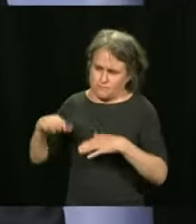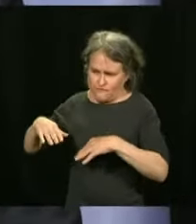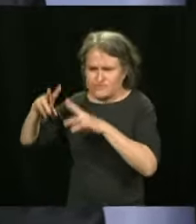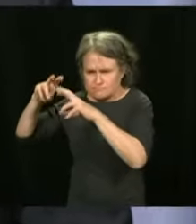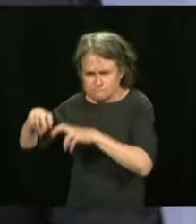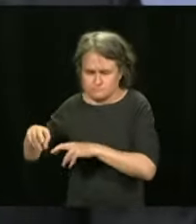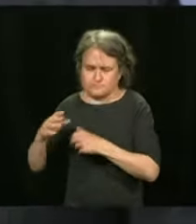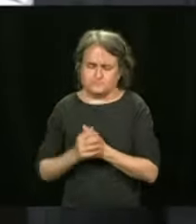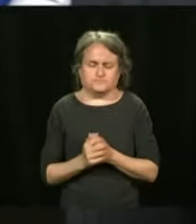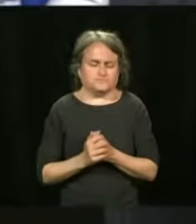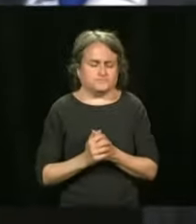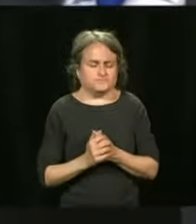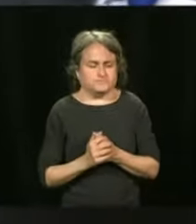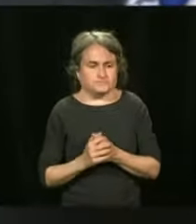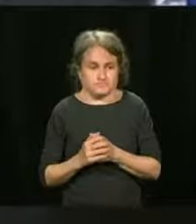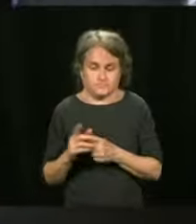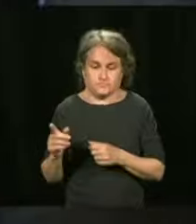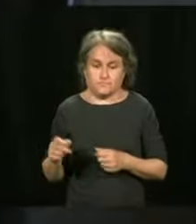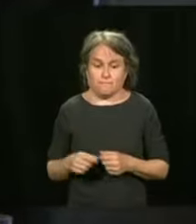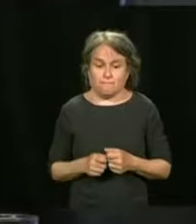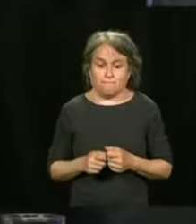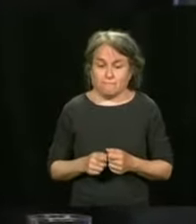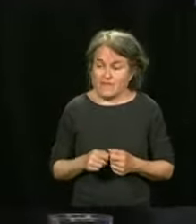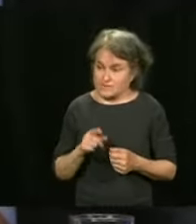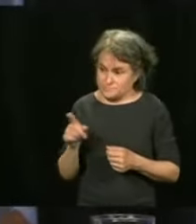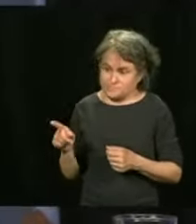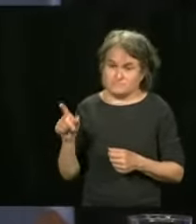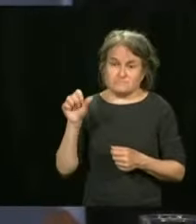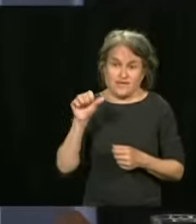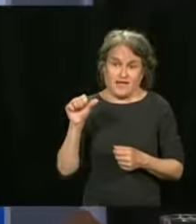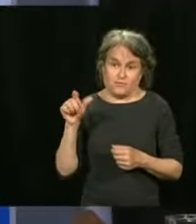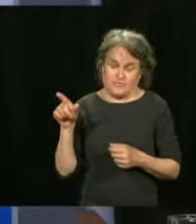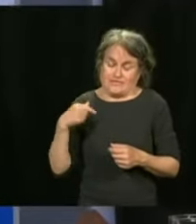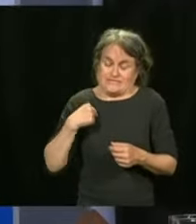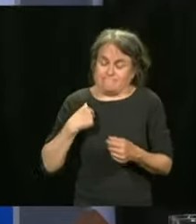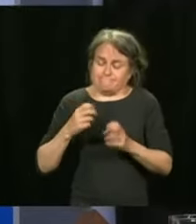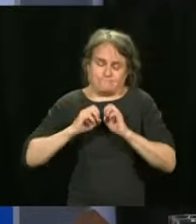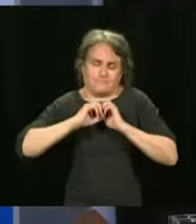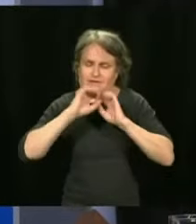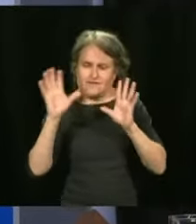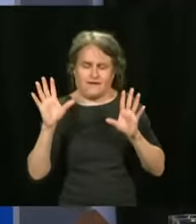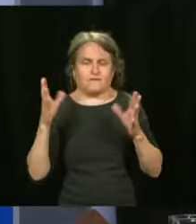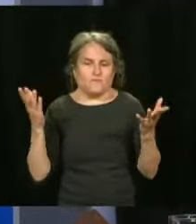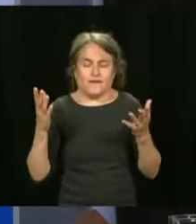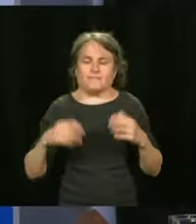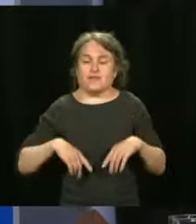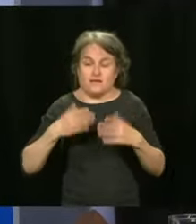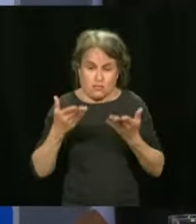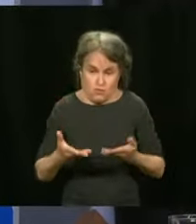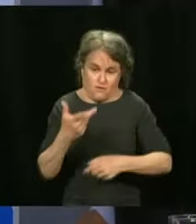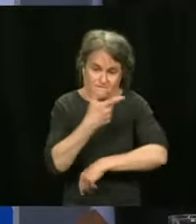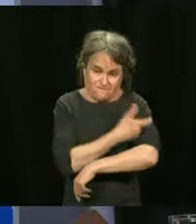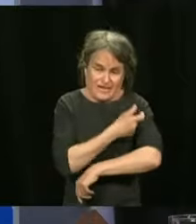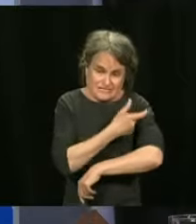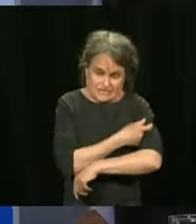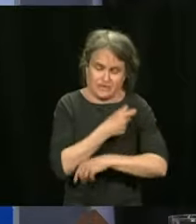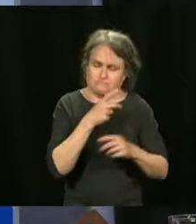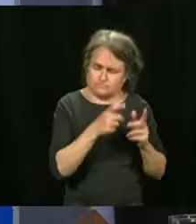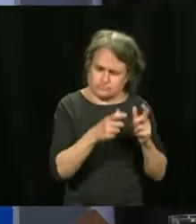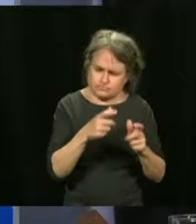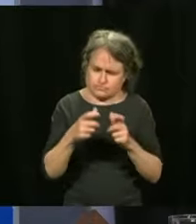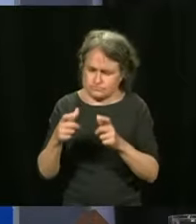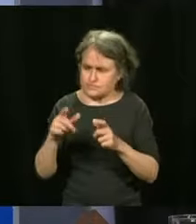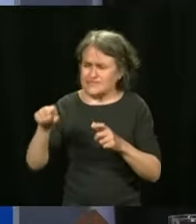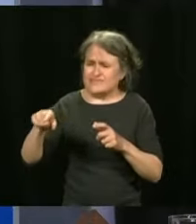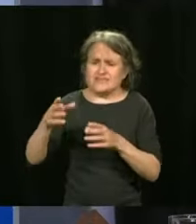Often, it's clear the more, the further ahead we get in the campaign, the more there are undecided people that we have to reach. And it can